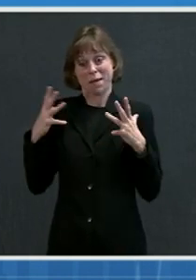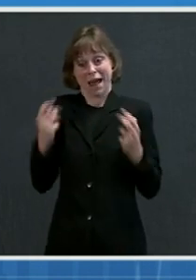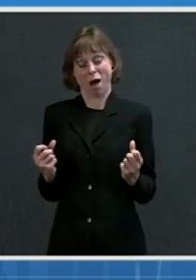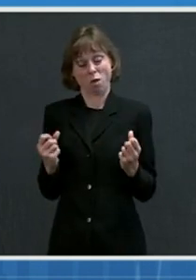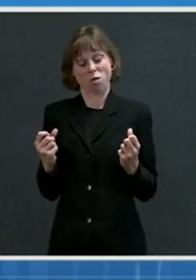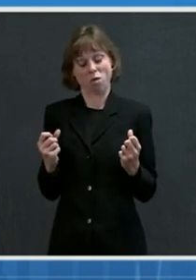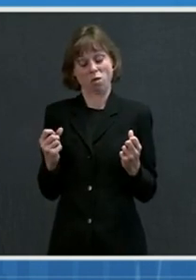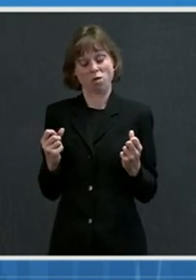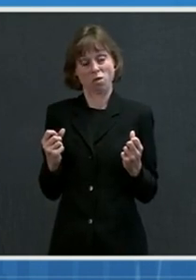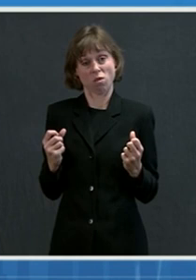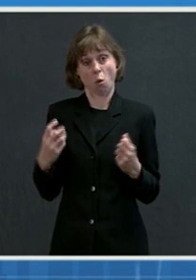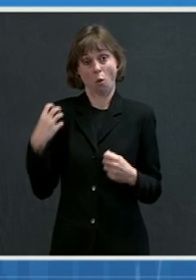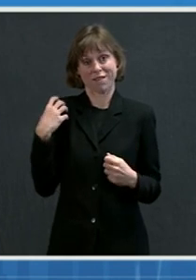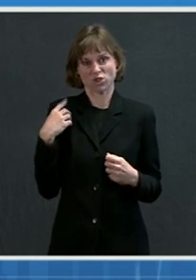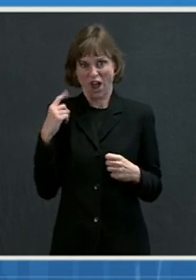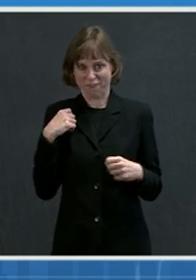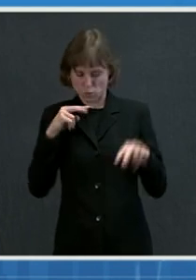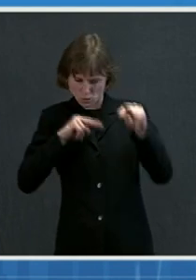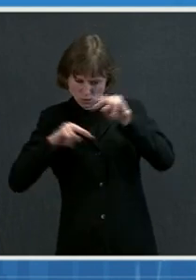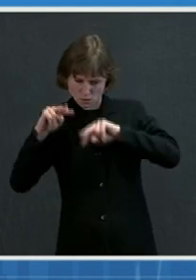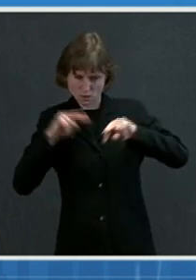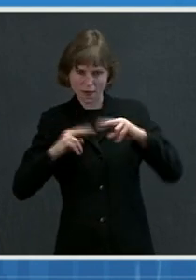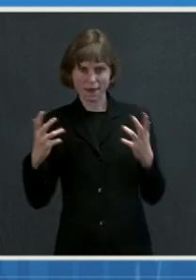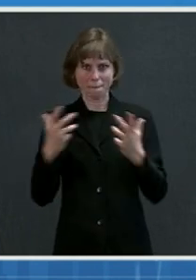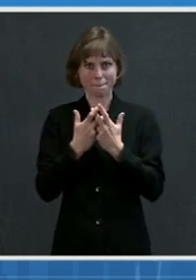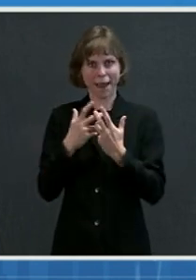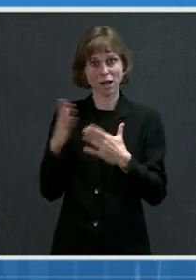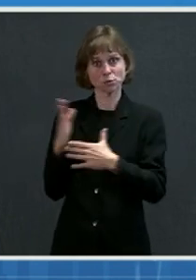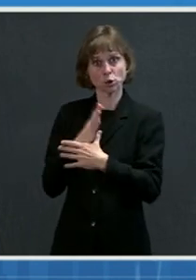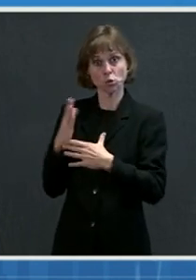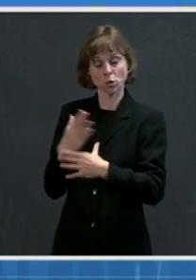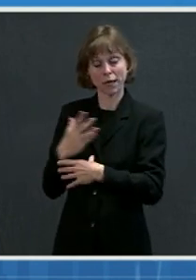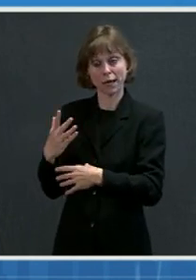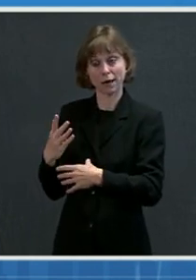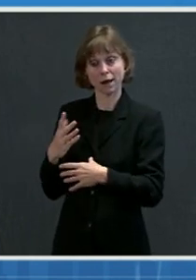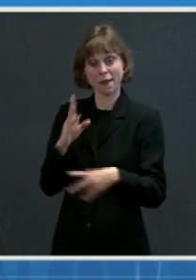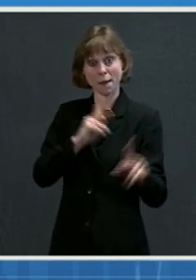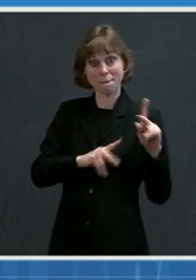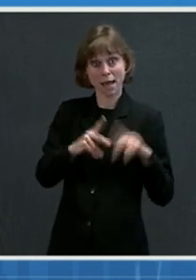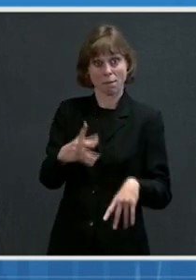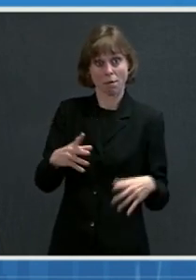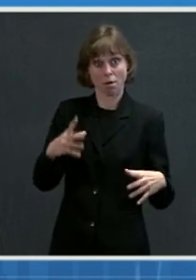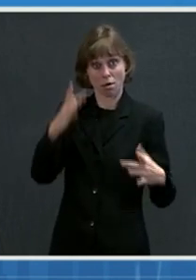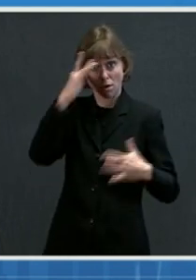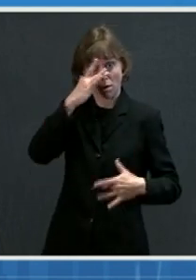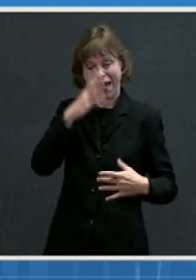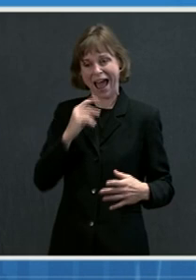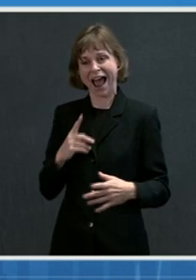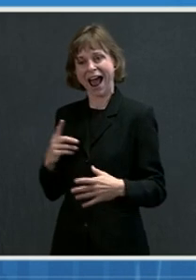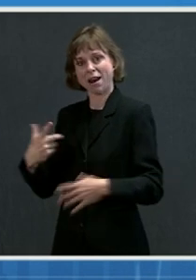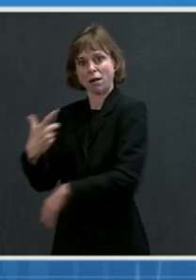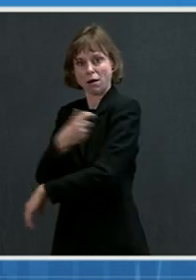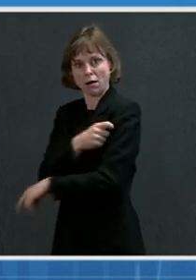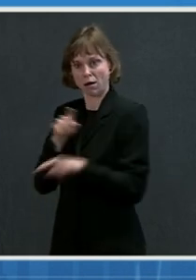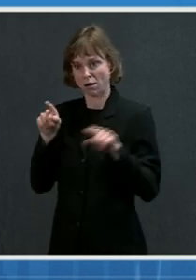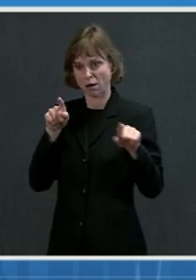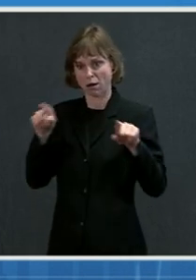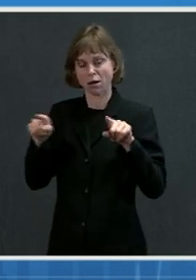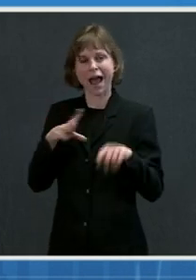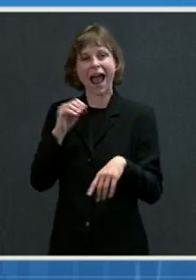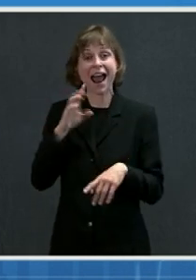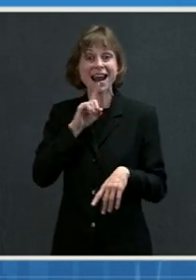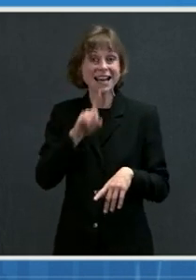that are induced by the vaccine that you are using and what its efficacy against the P1,